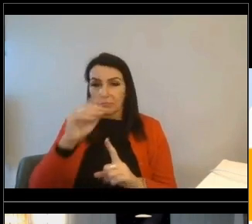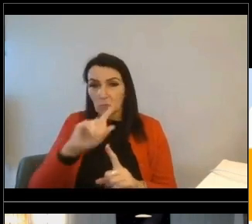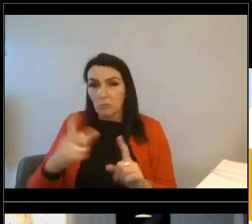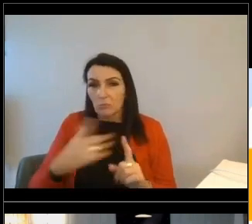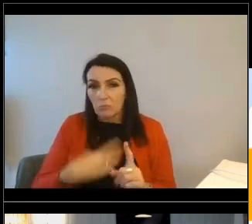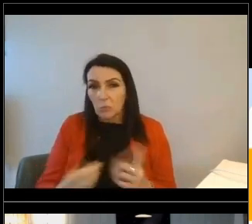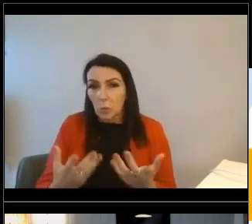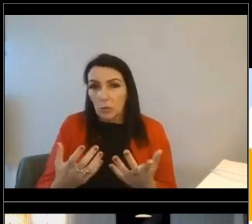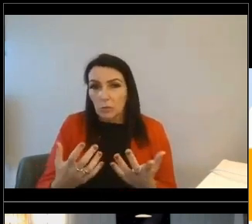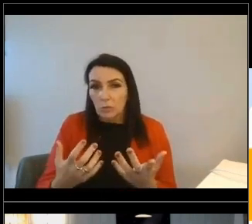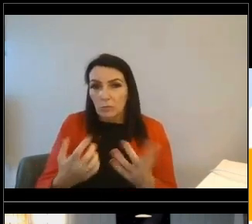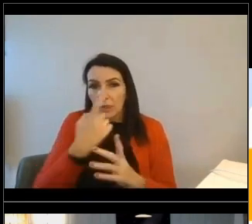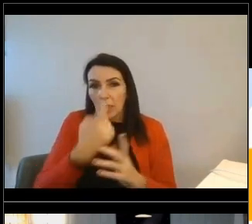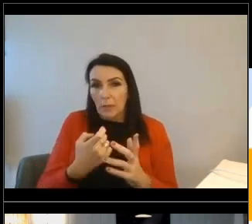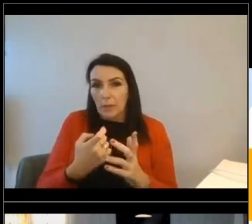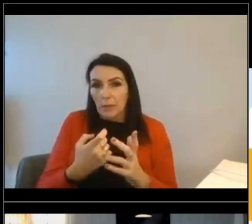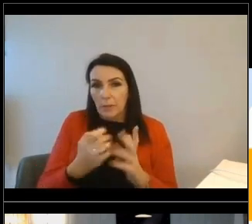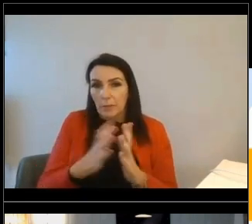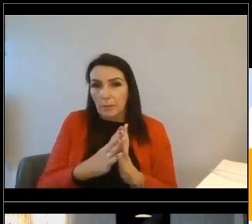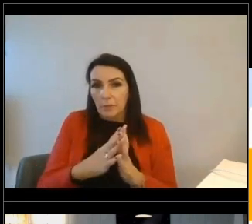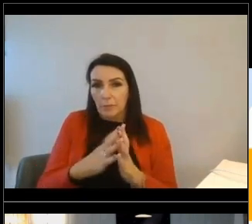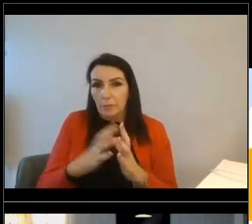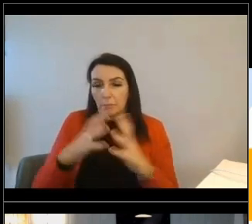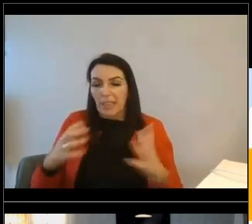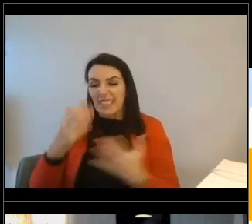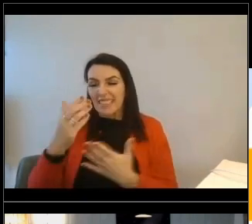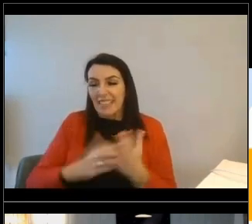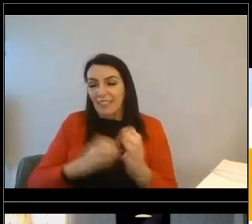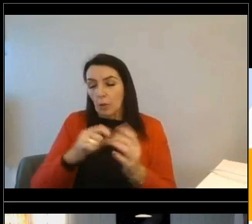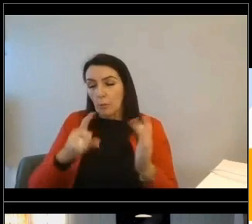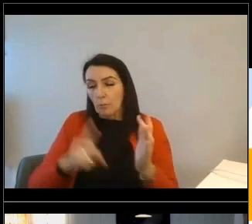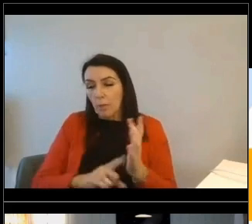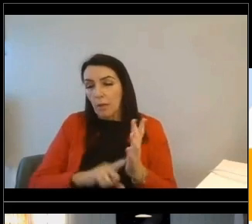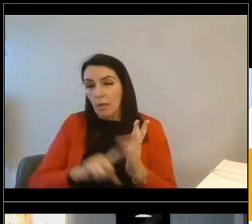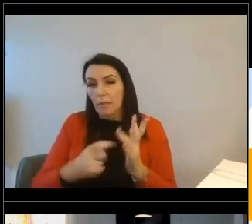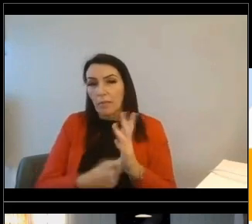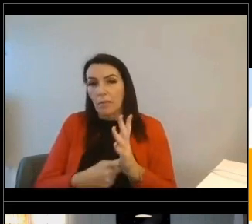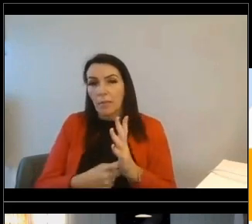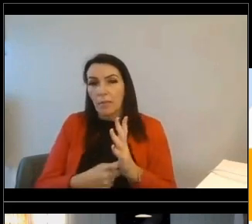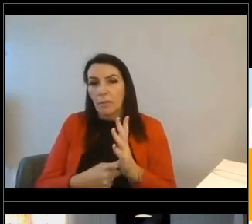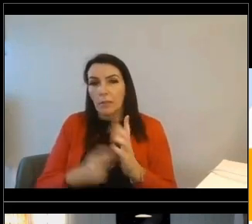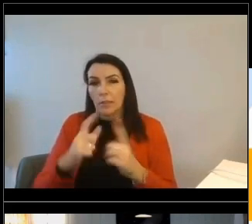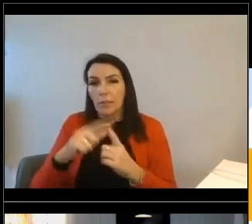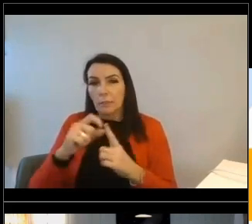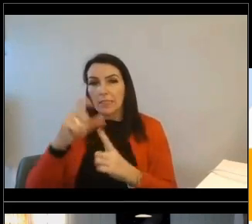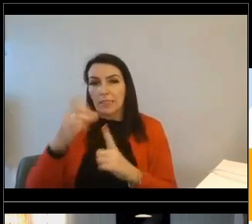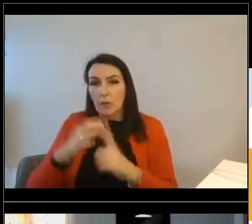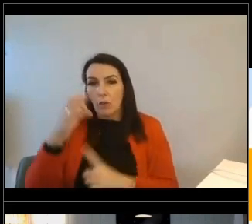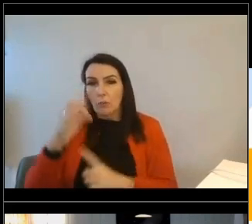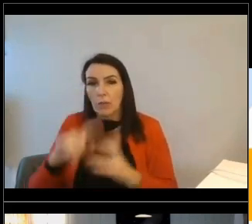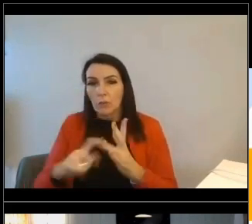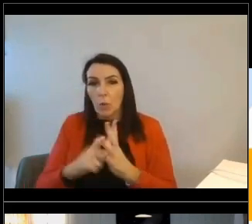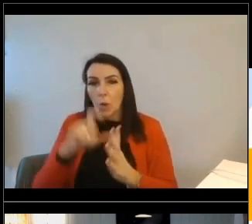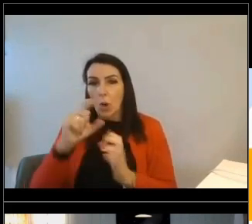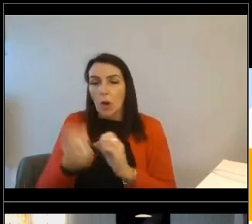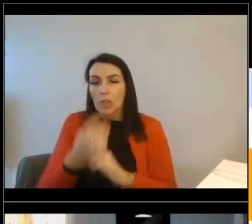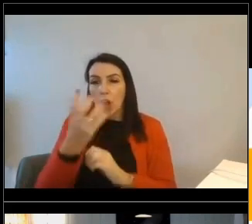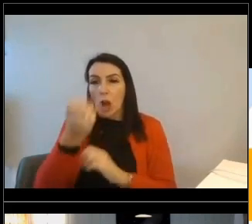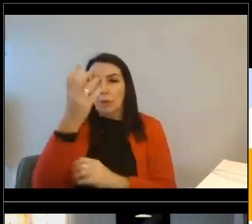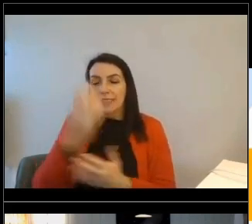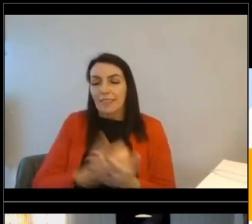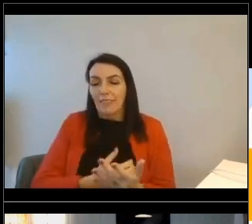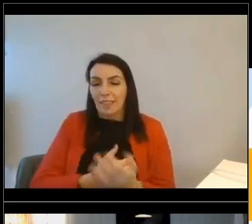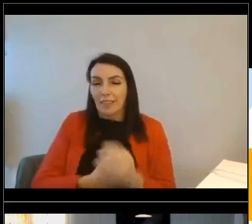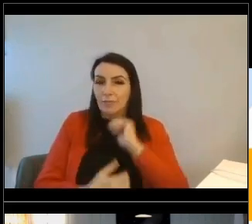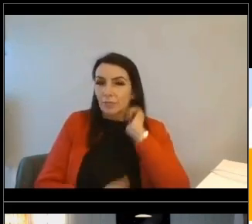on. So it can be, you know, biggest bill savings, BPC improvement or carbon savings. So we're going to